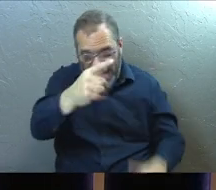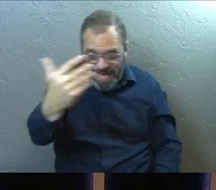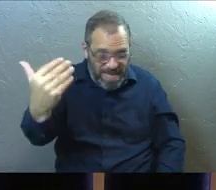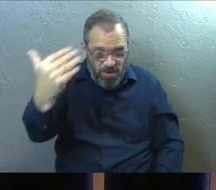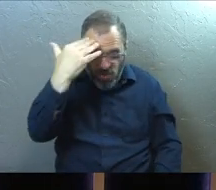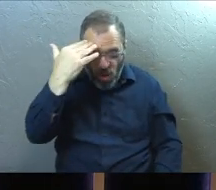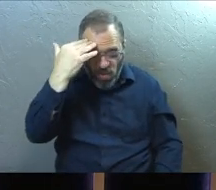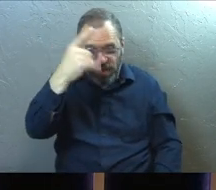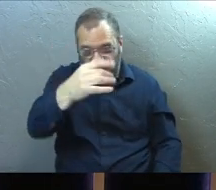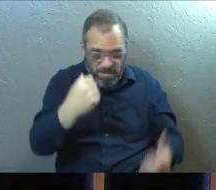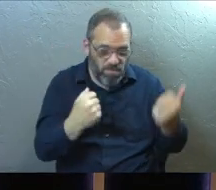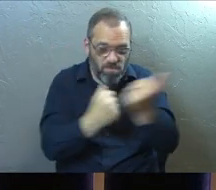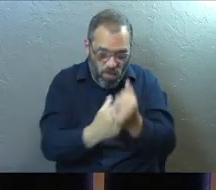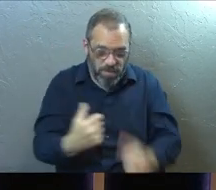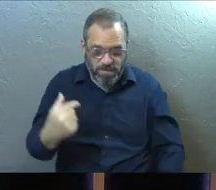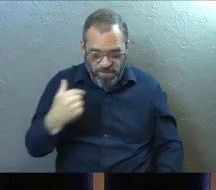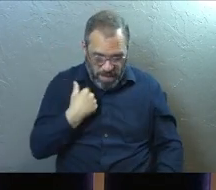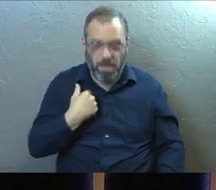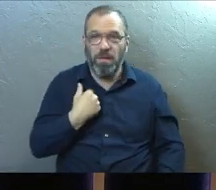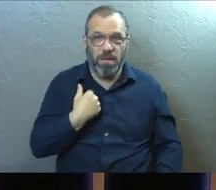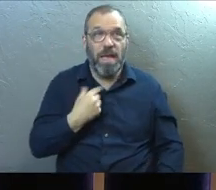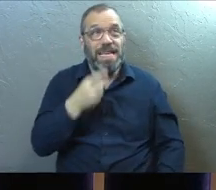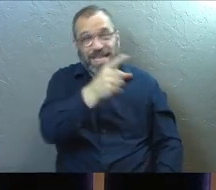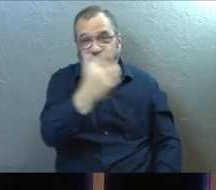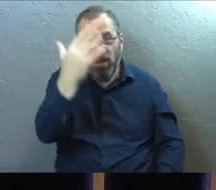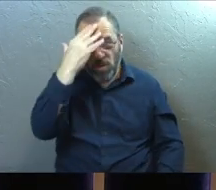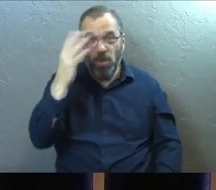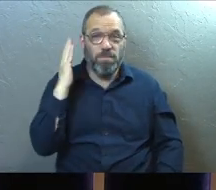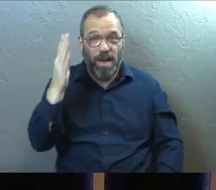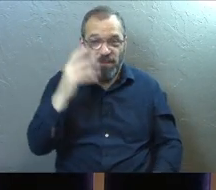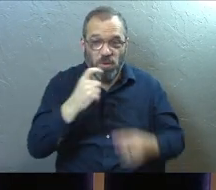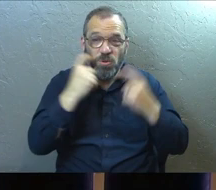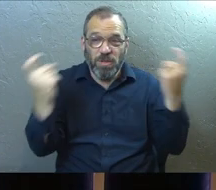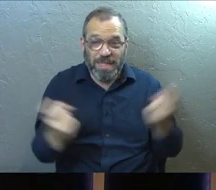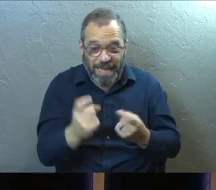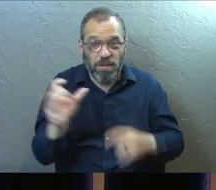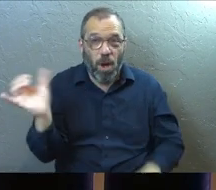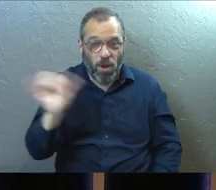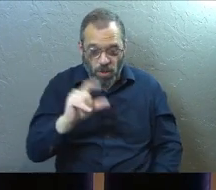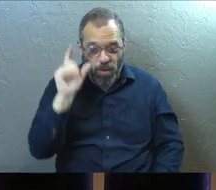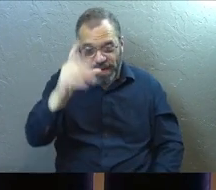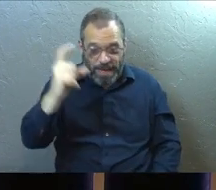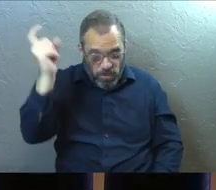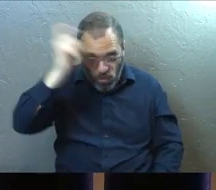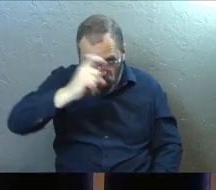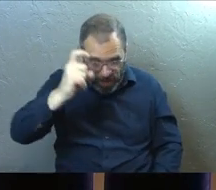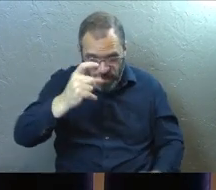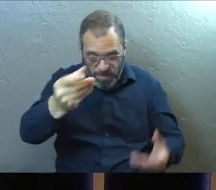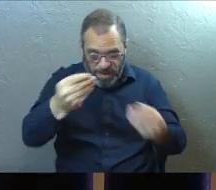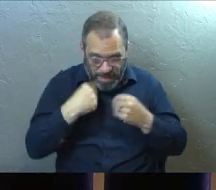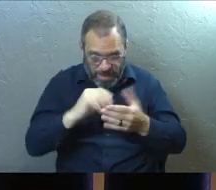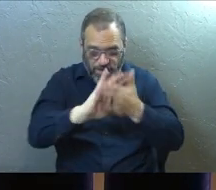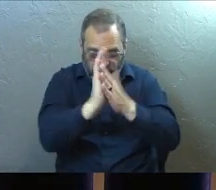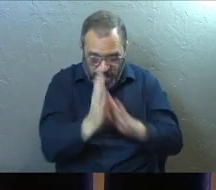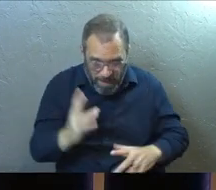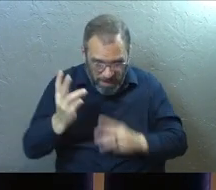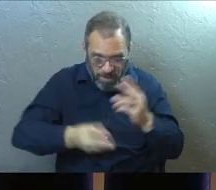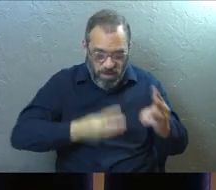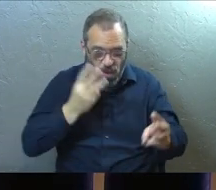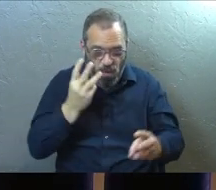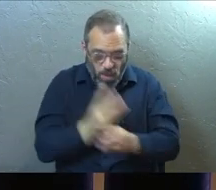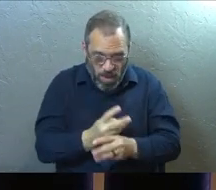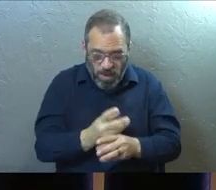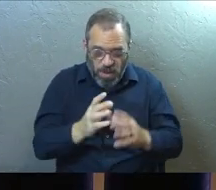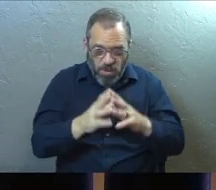that he's got me because he knows my future sin as well. His wisdom that brings peace in this world